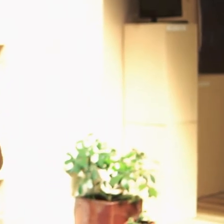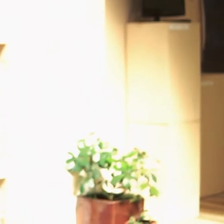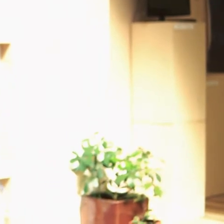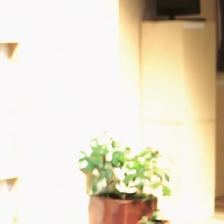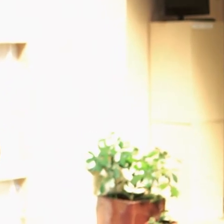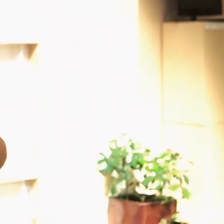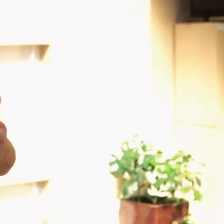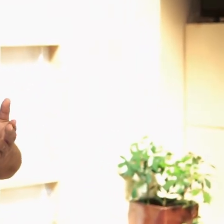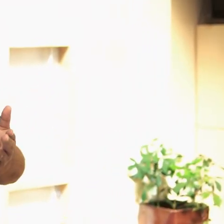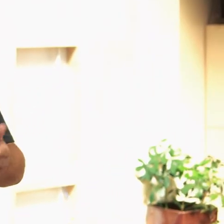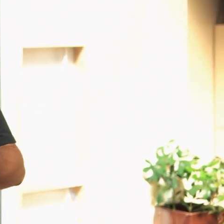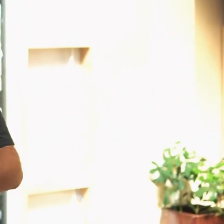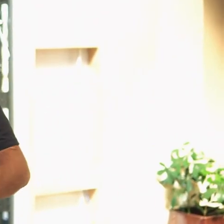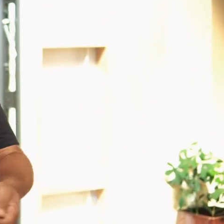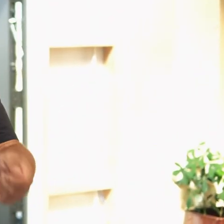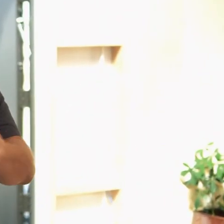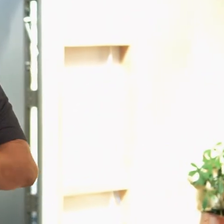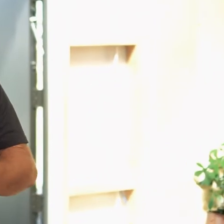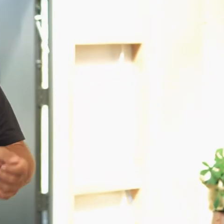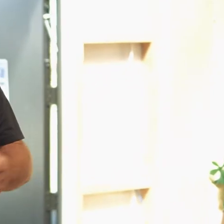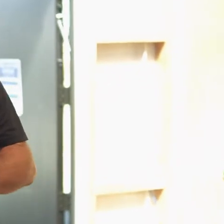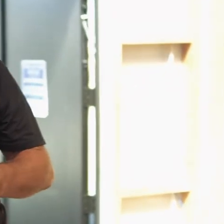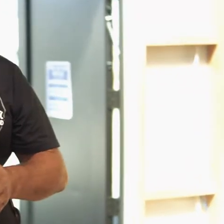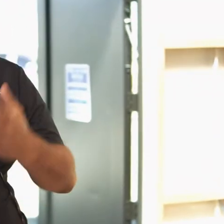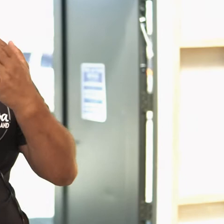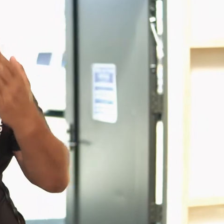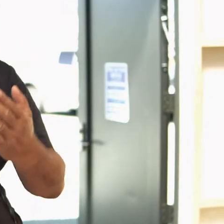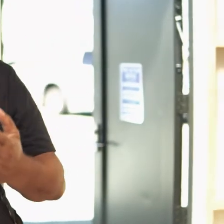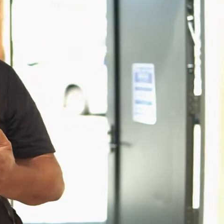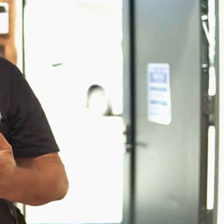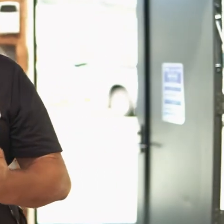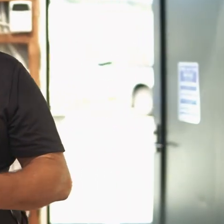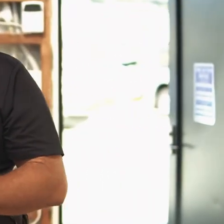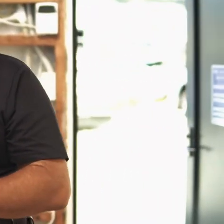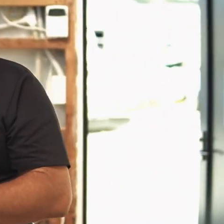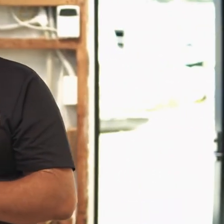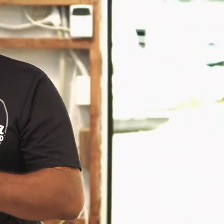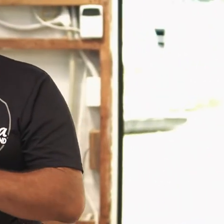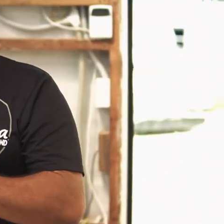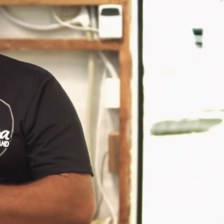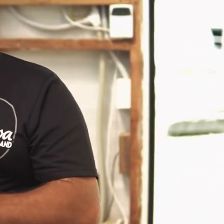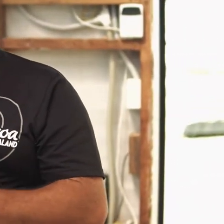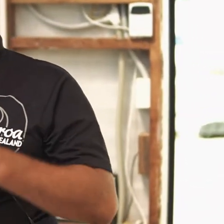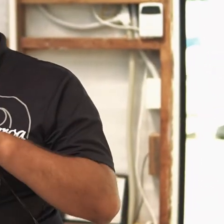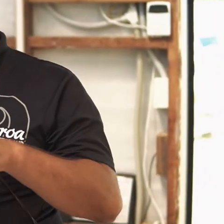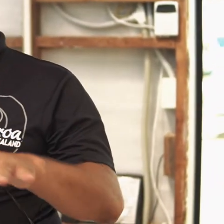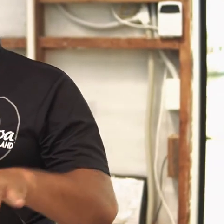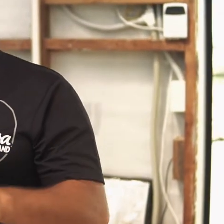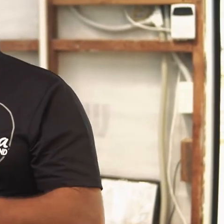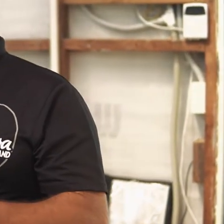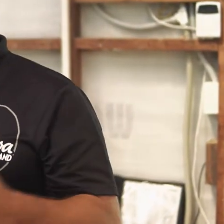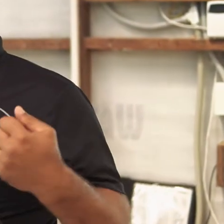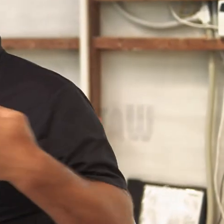ask God to bless us all here in this space and your hands are doing the weaving. We acknowledge your skill and